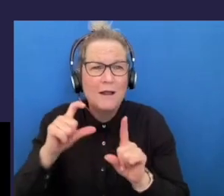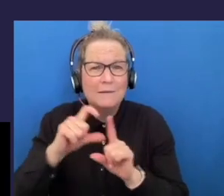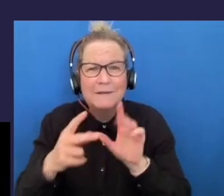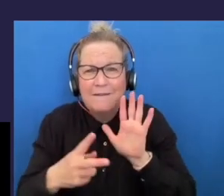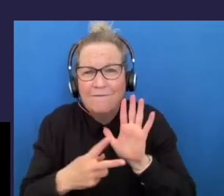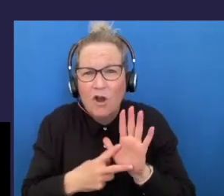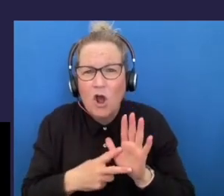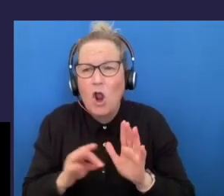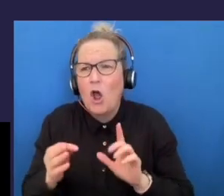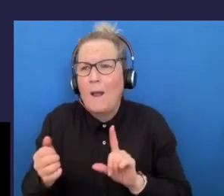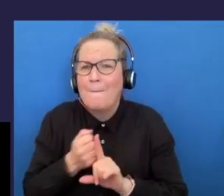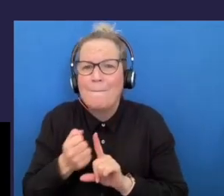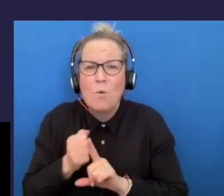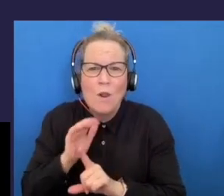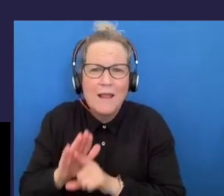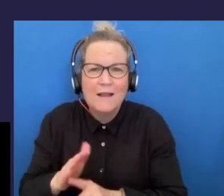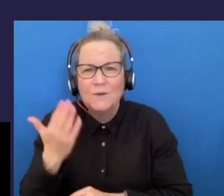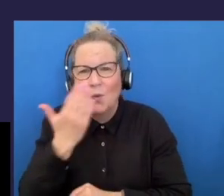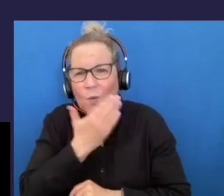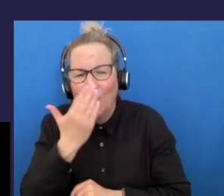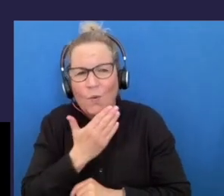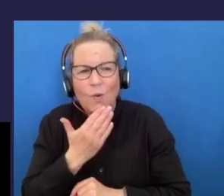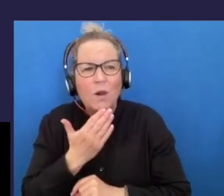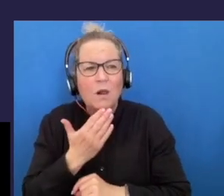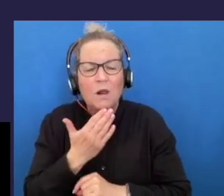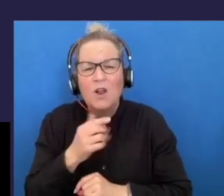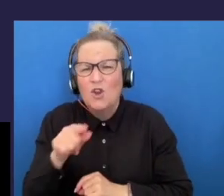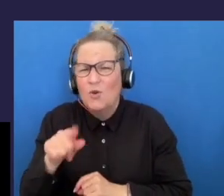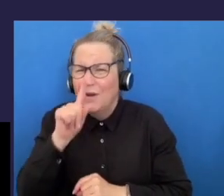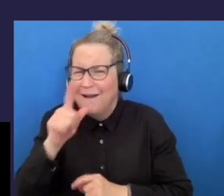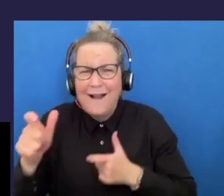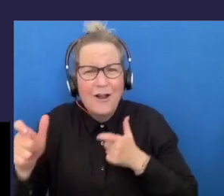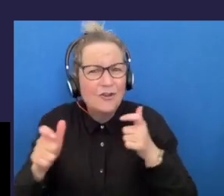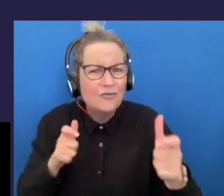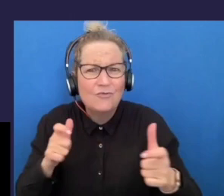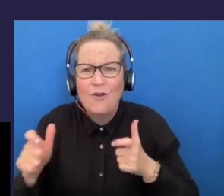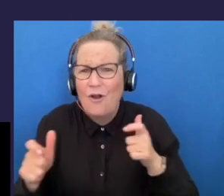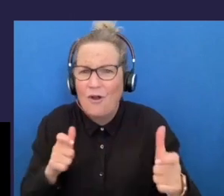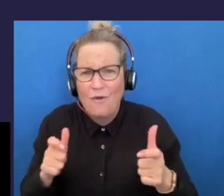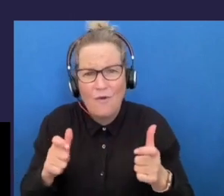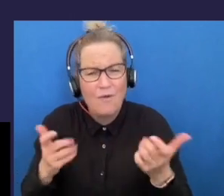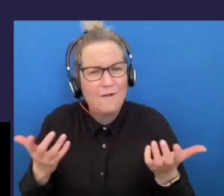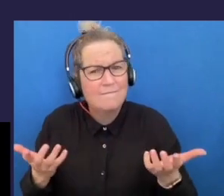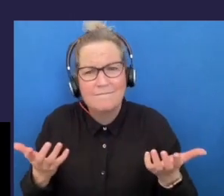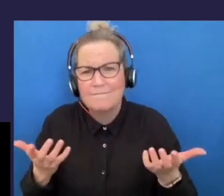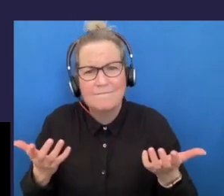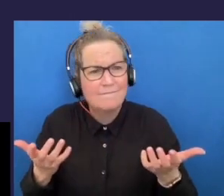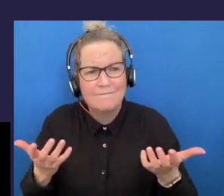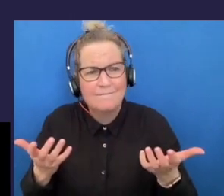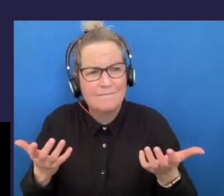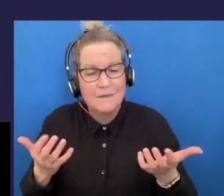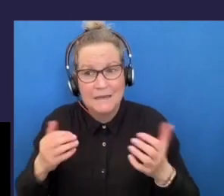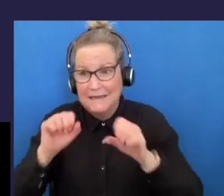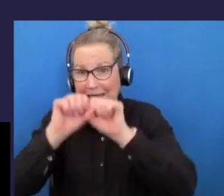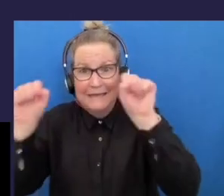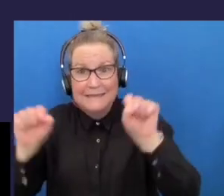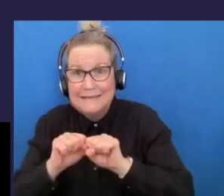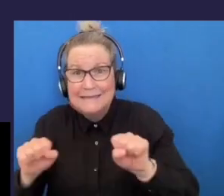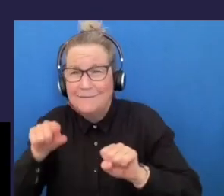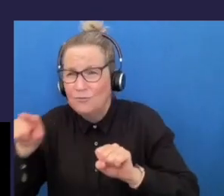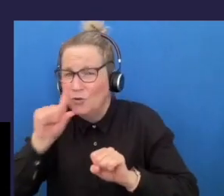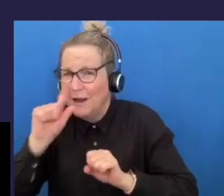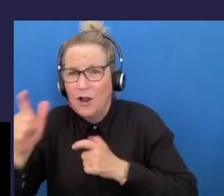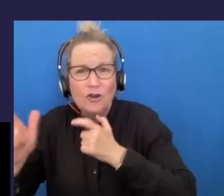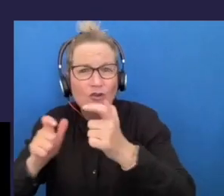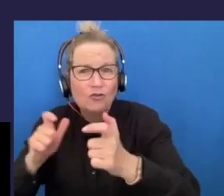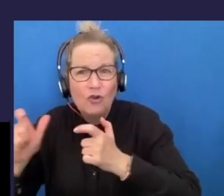like your things that you cannot control that are out of your control especially in systems just do what you can